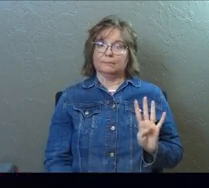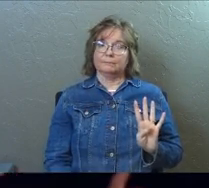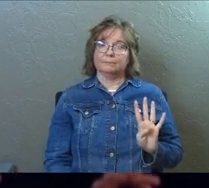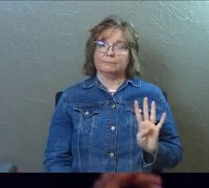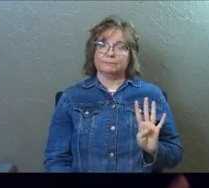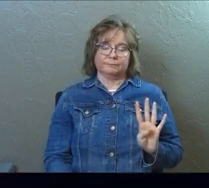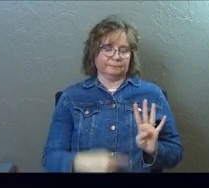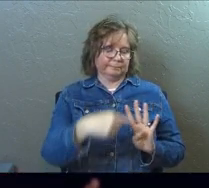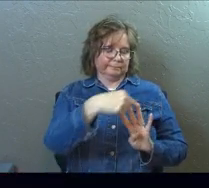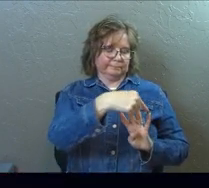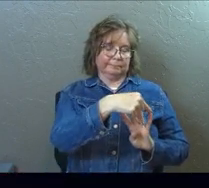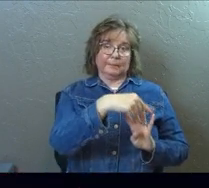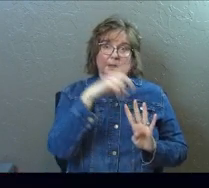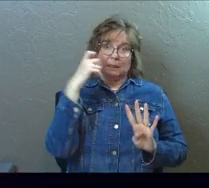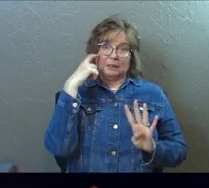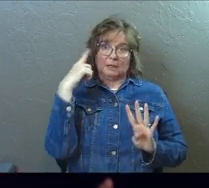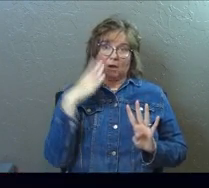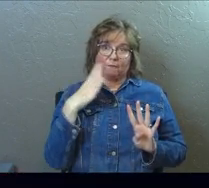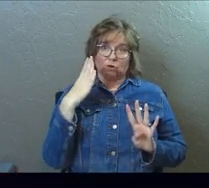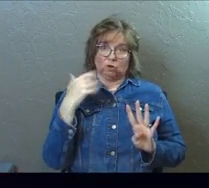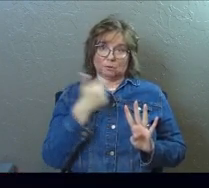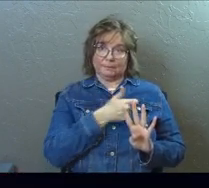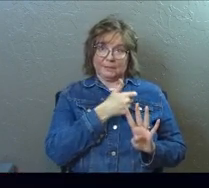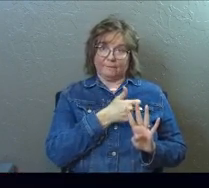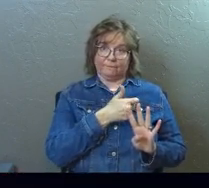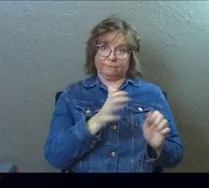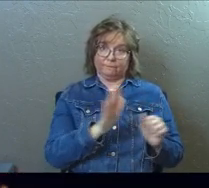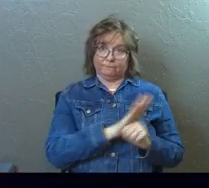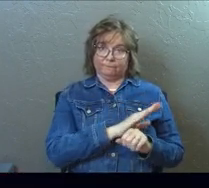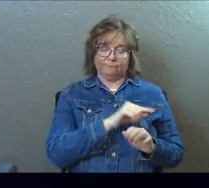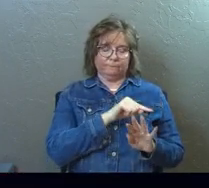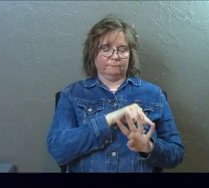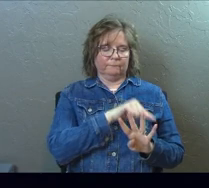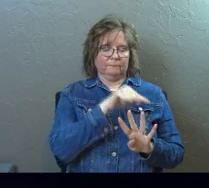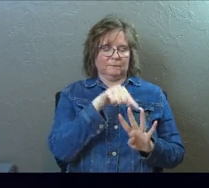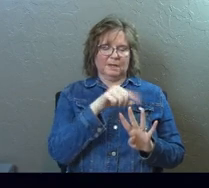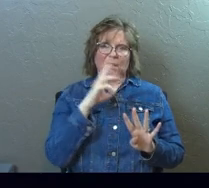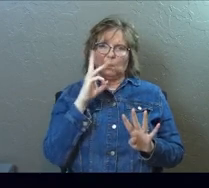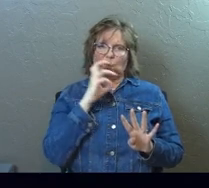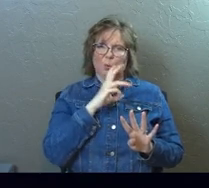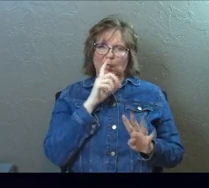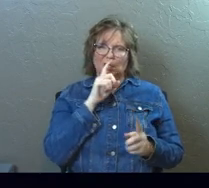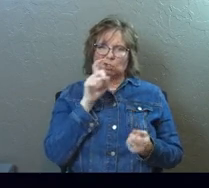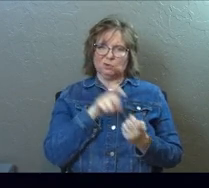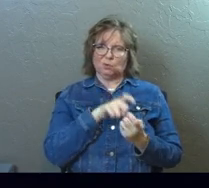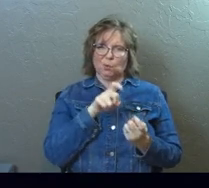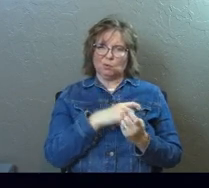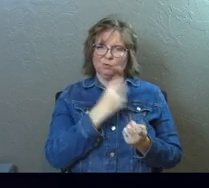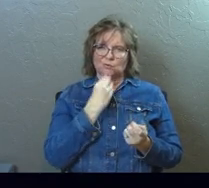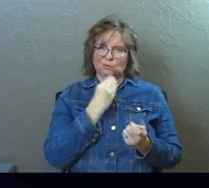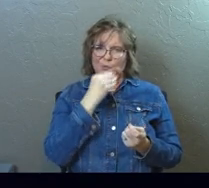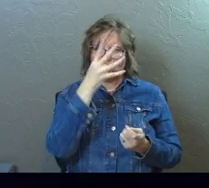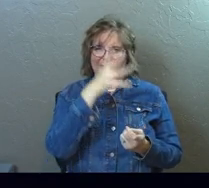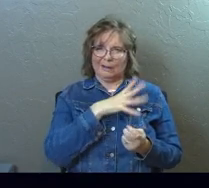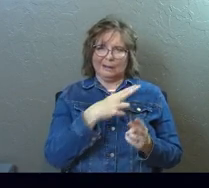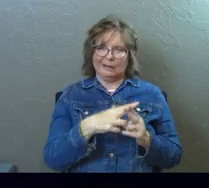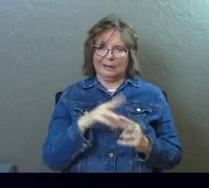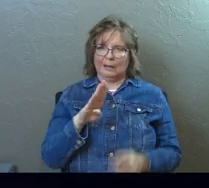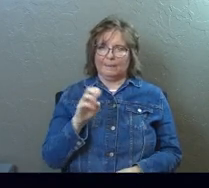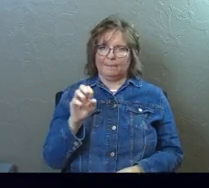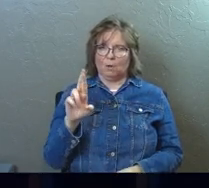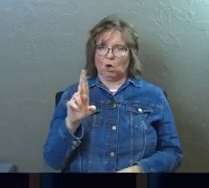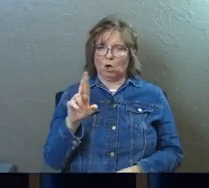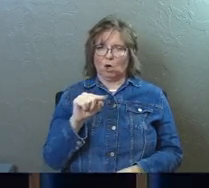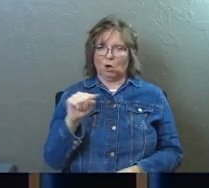There's the Roman governor of the entire city, and there's this weird sorcerer Jewish guy named Bar